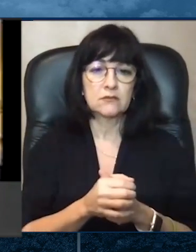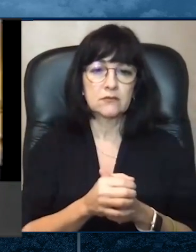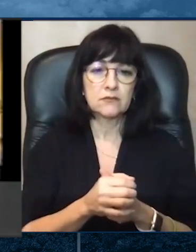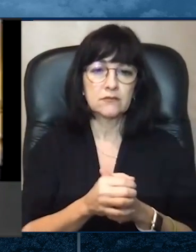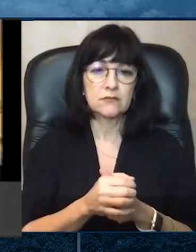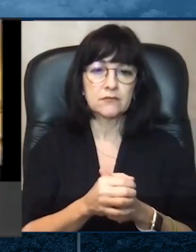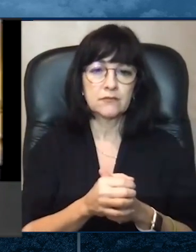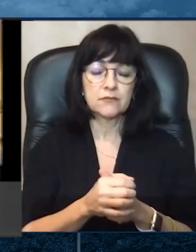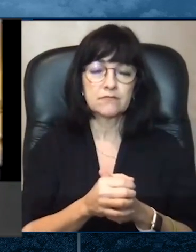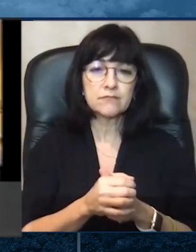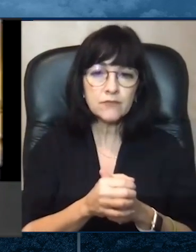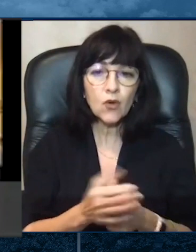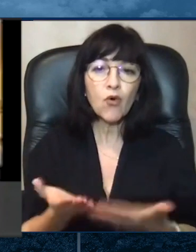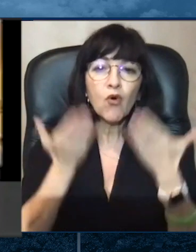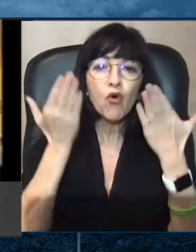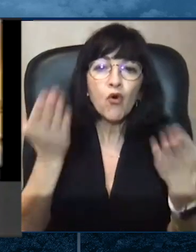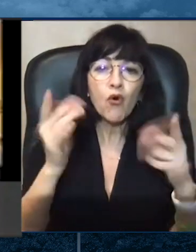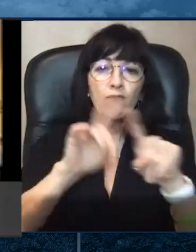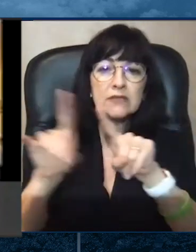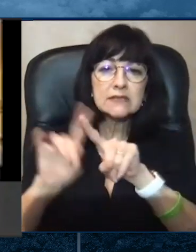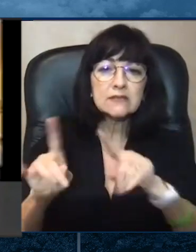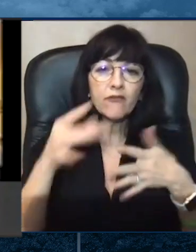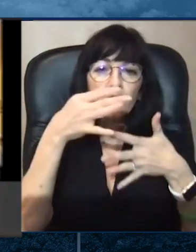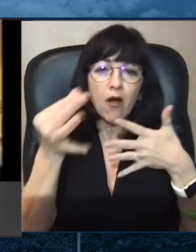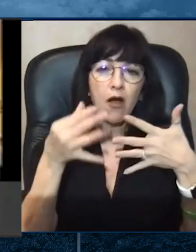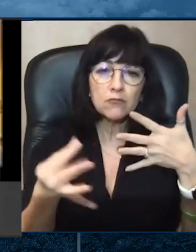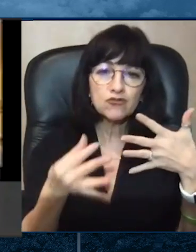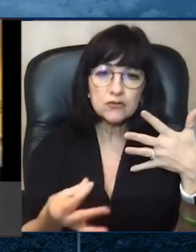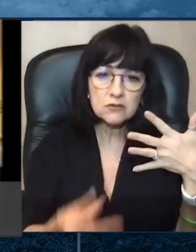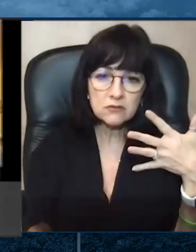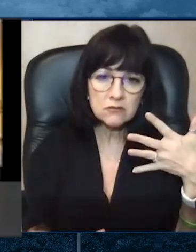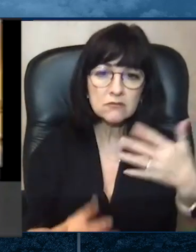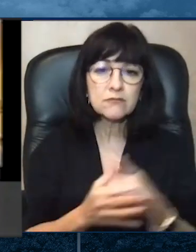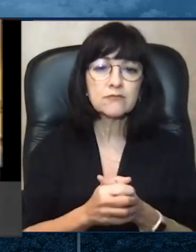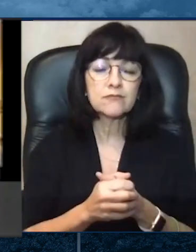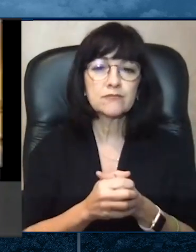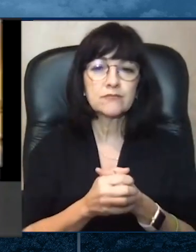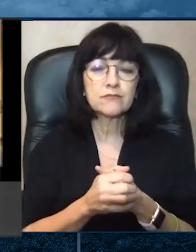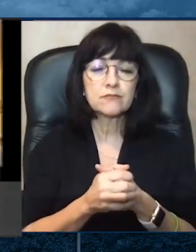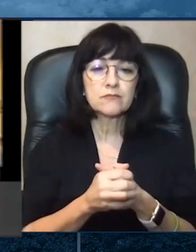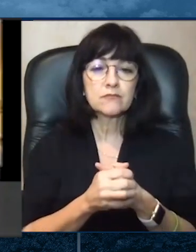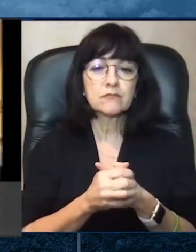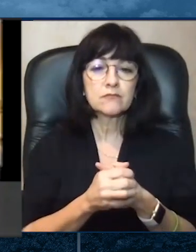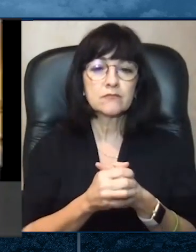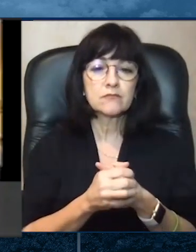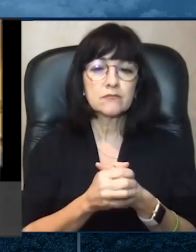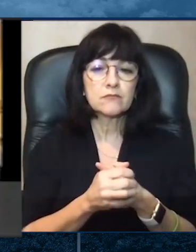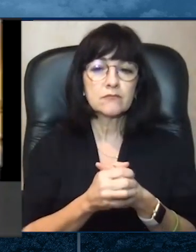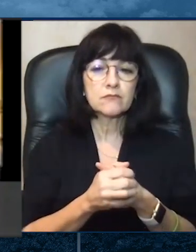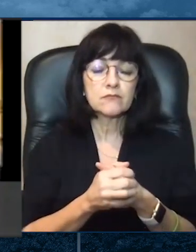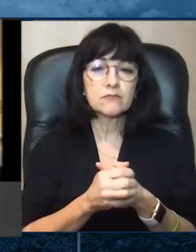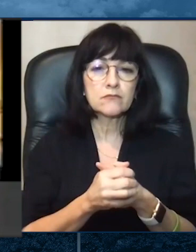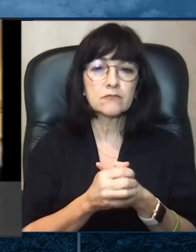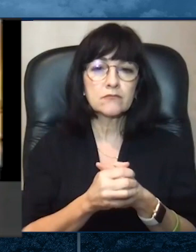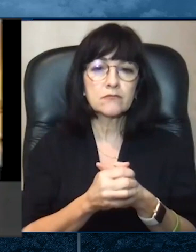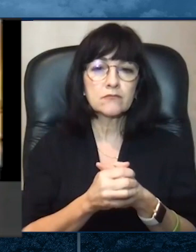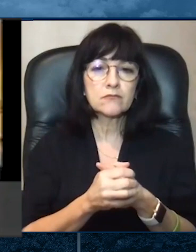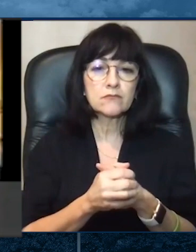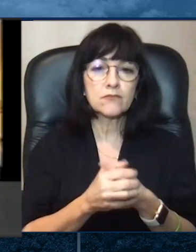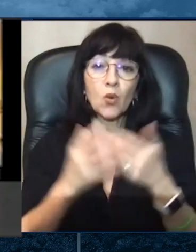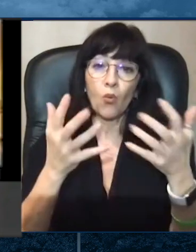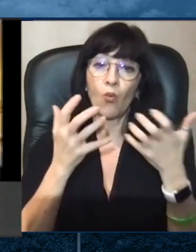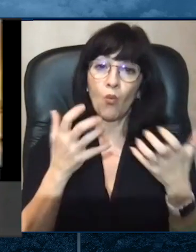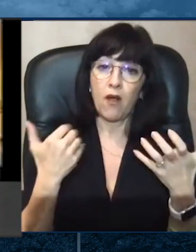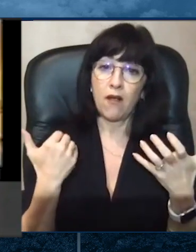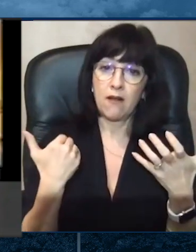para un educador comunitario, para ayudar a los miembros de la comunidad con diferentes recursos. Una área